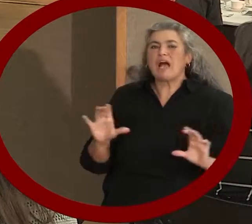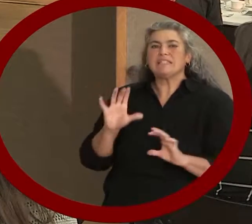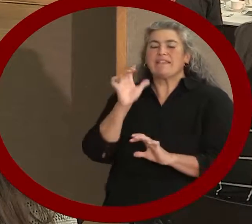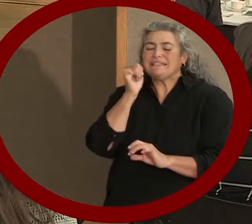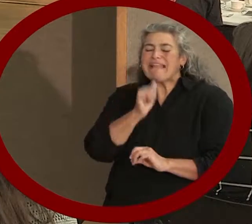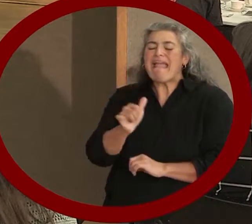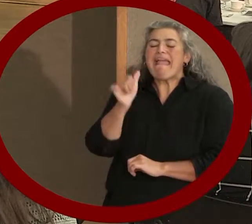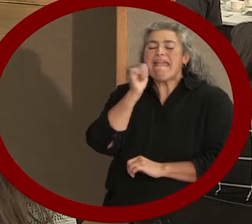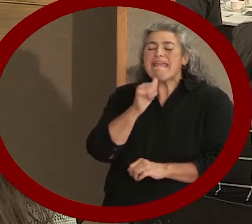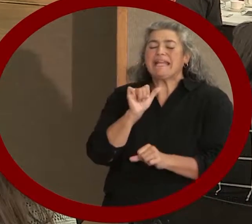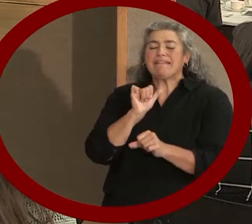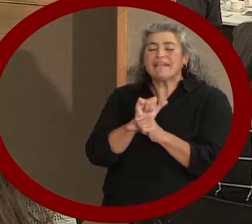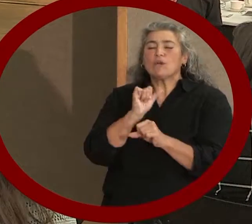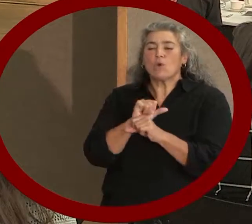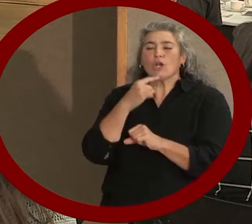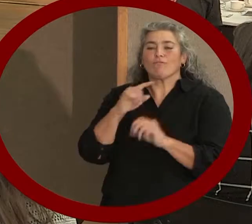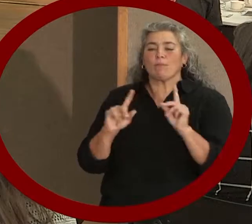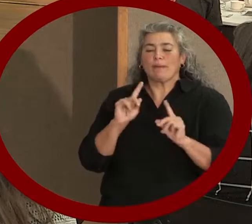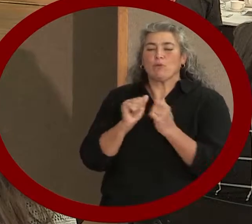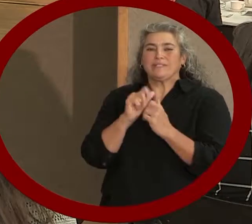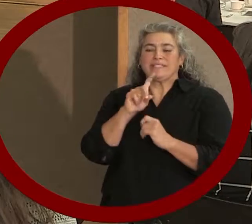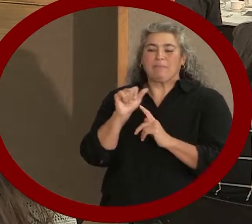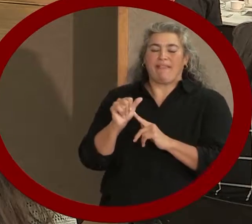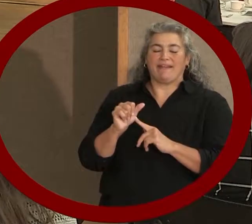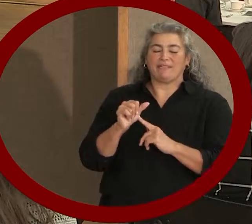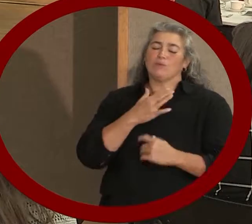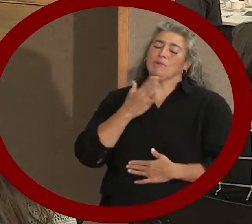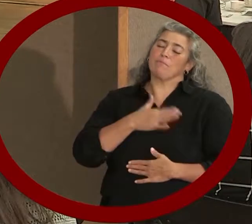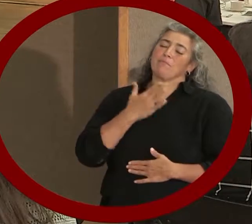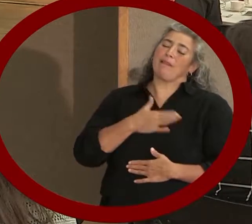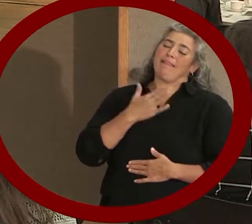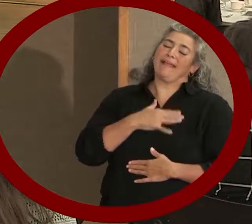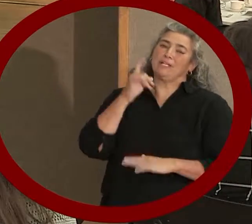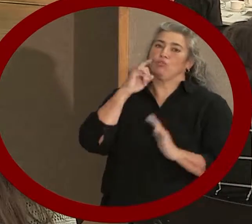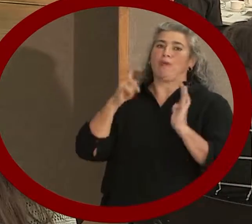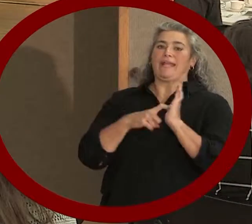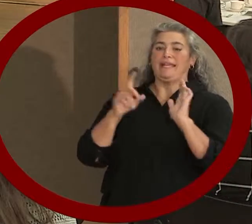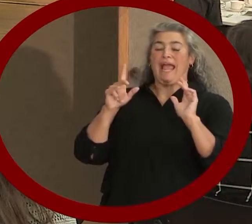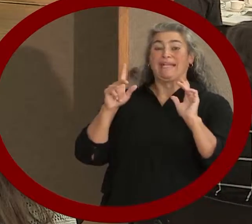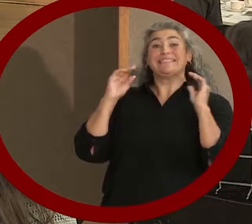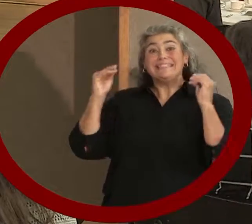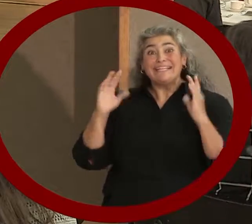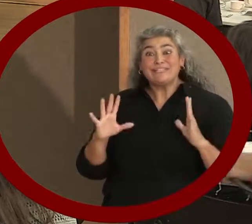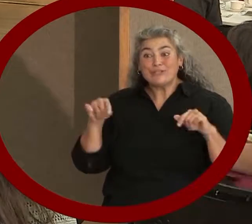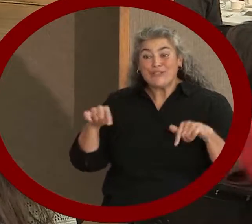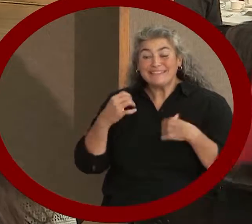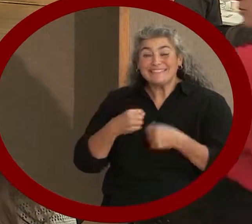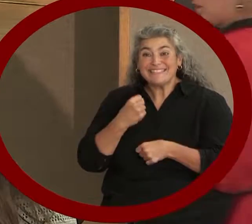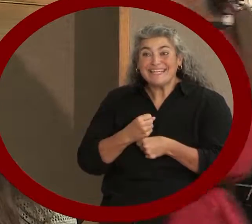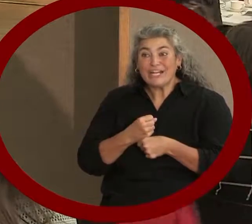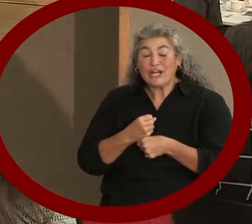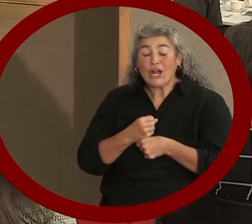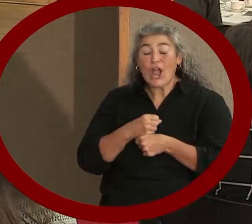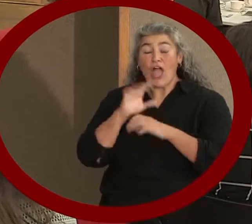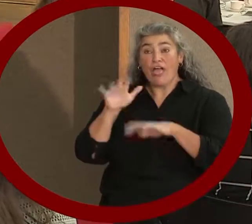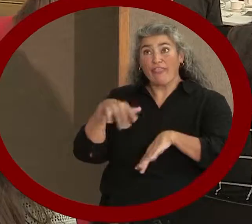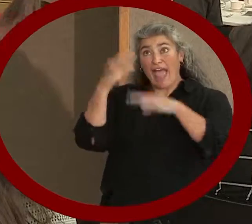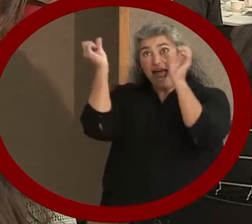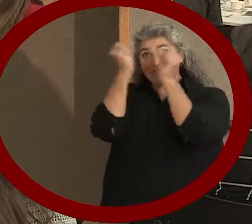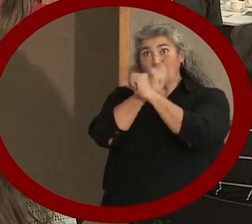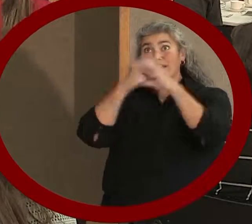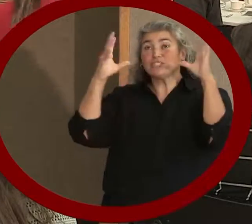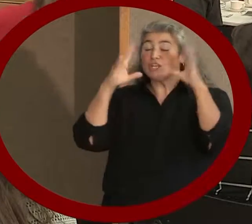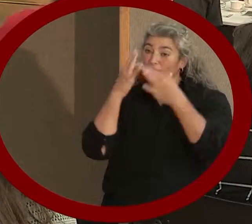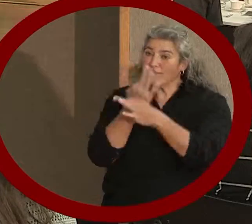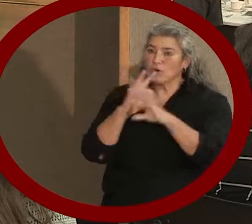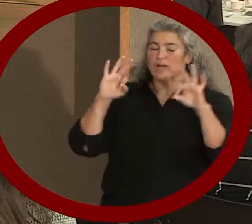work for and with people with disabilities. And we are pleased to recognize an educator this year. The vision to provide a free and appropriate